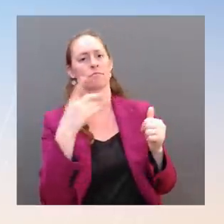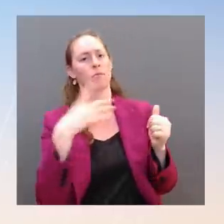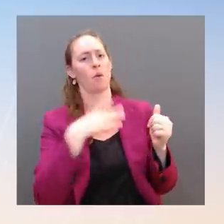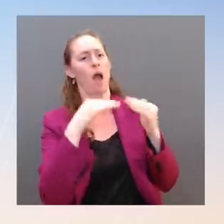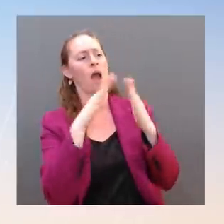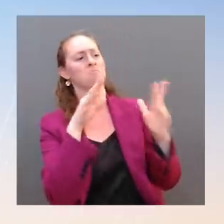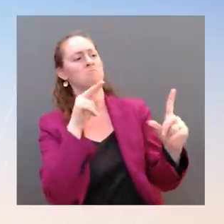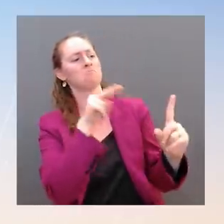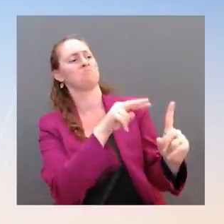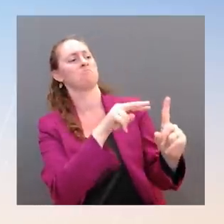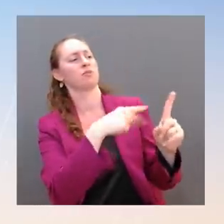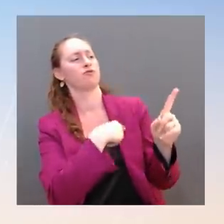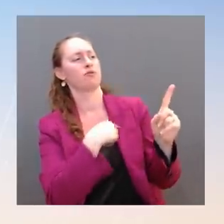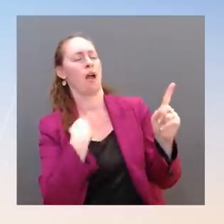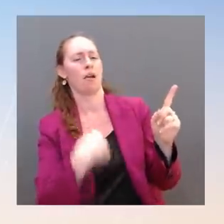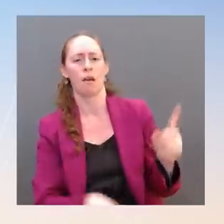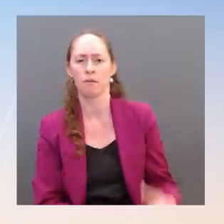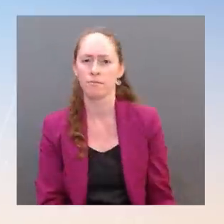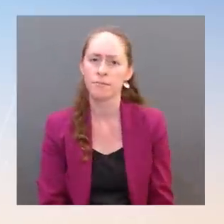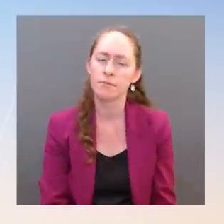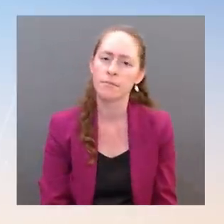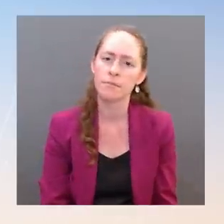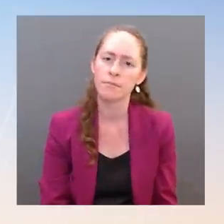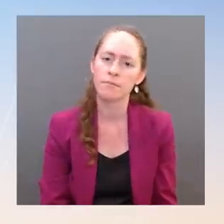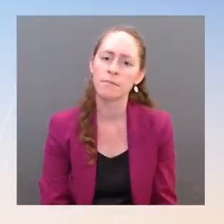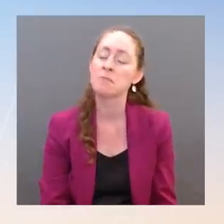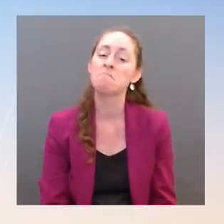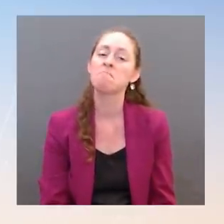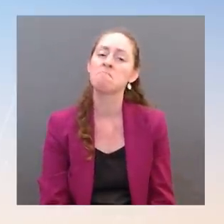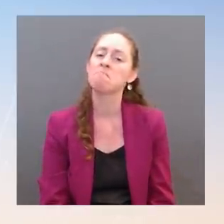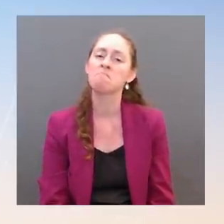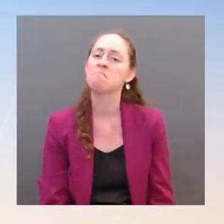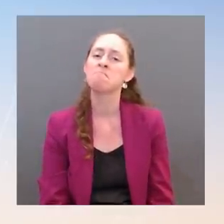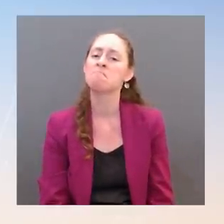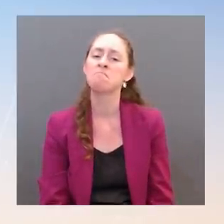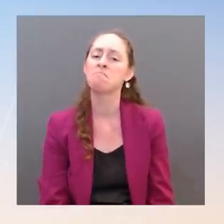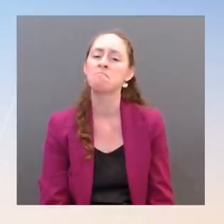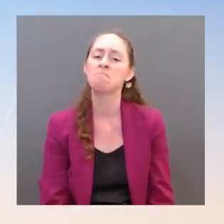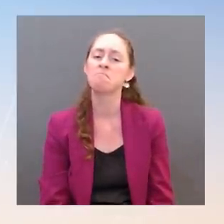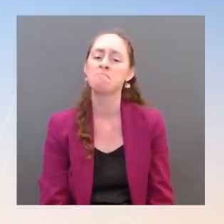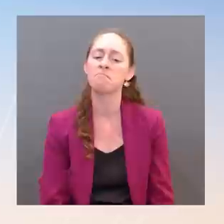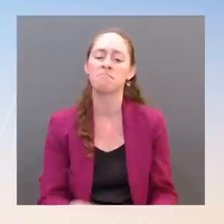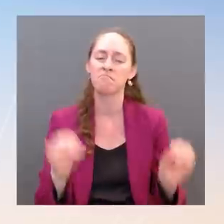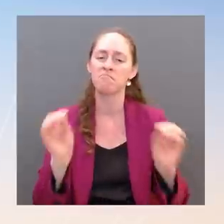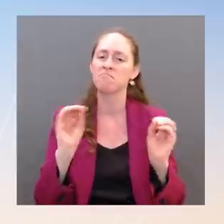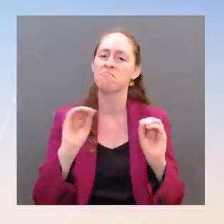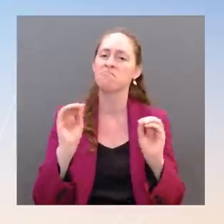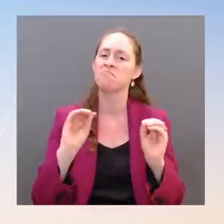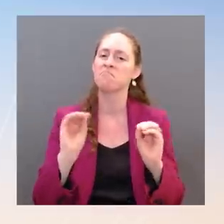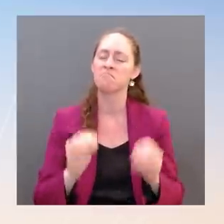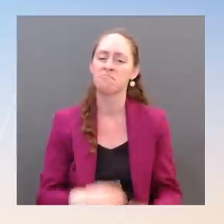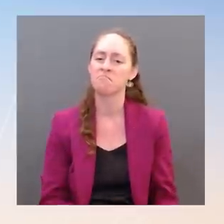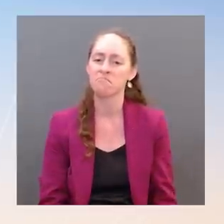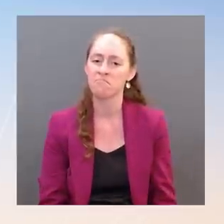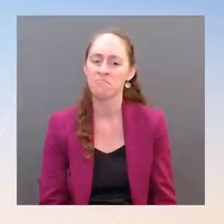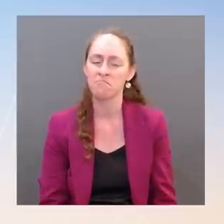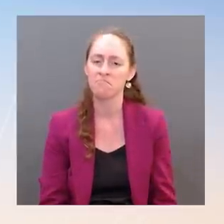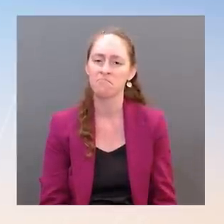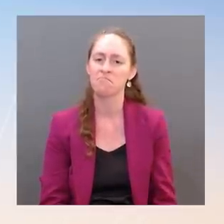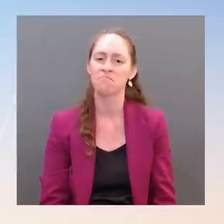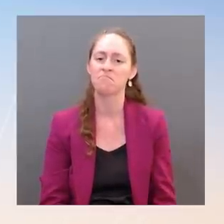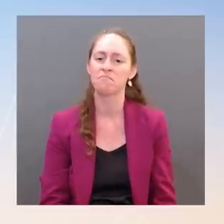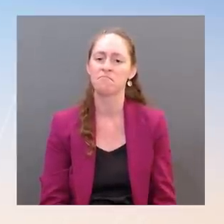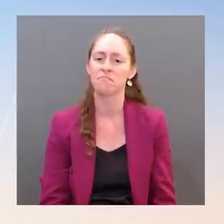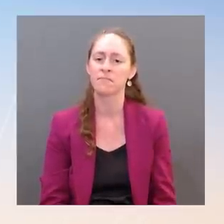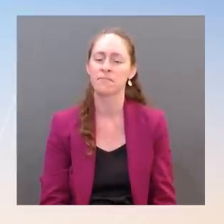of what you what was put out by us earlier today. I'm just going to keep it to that readout. And and, you know, Jake